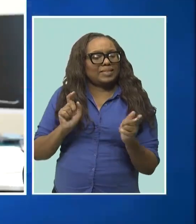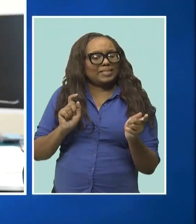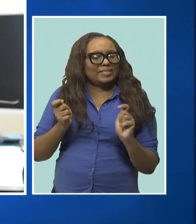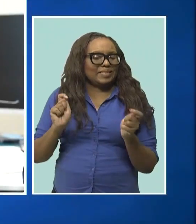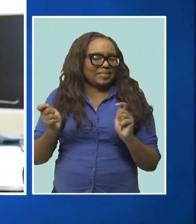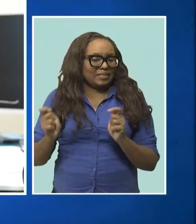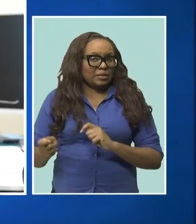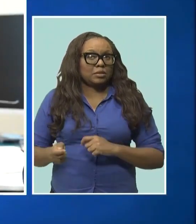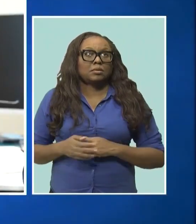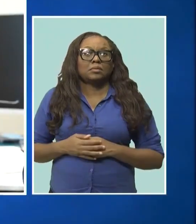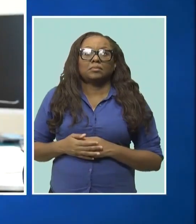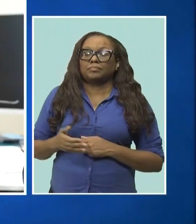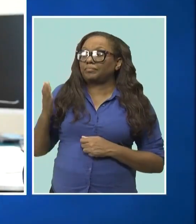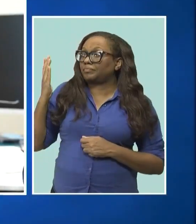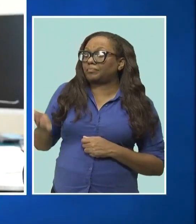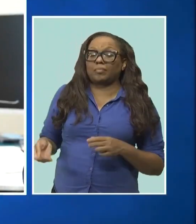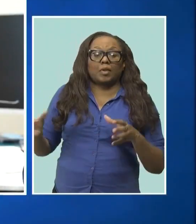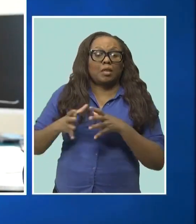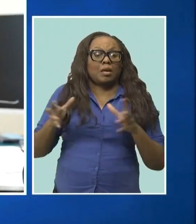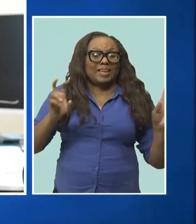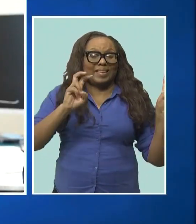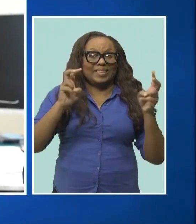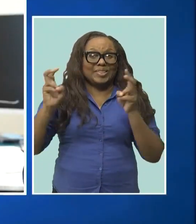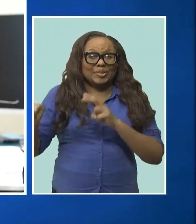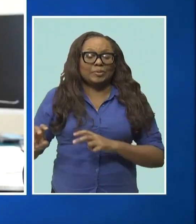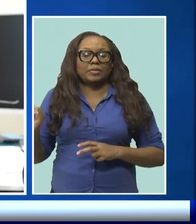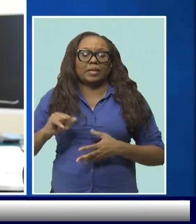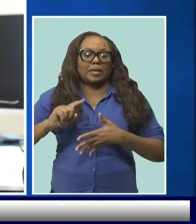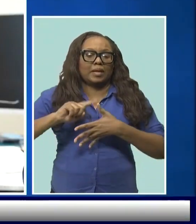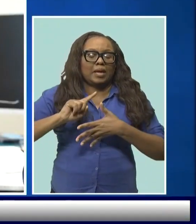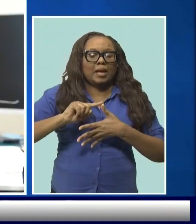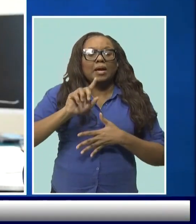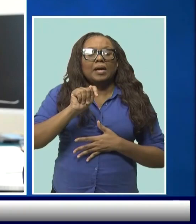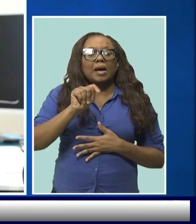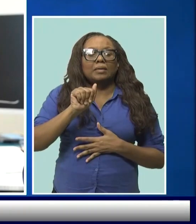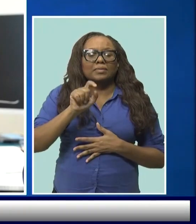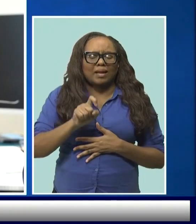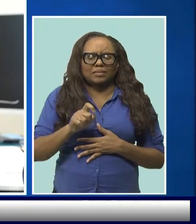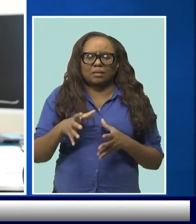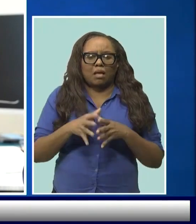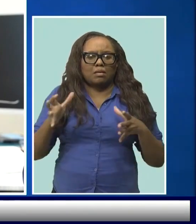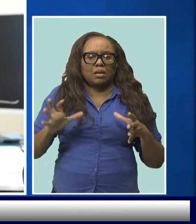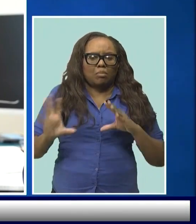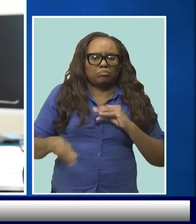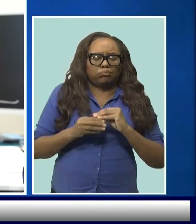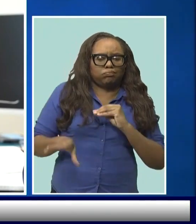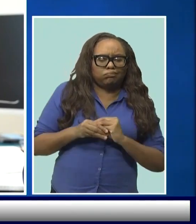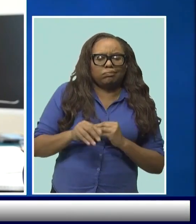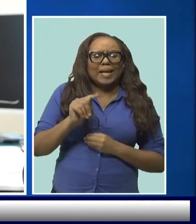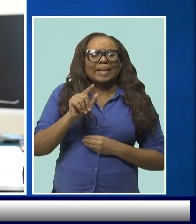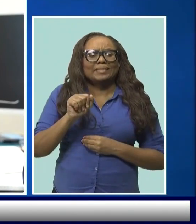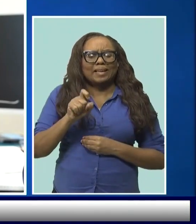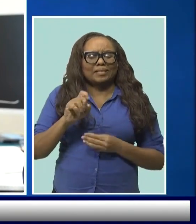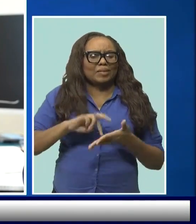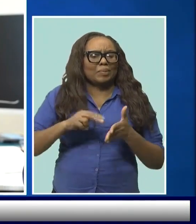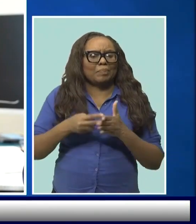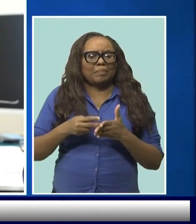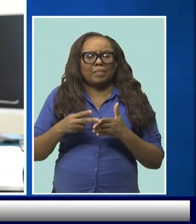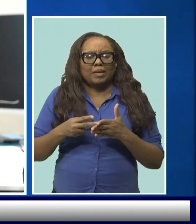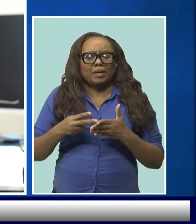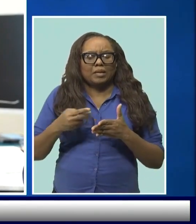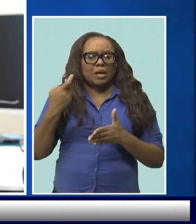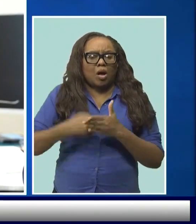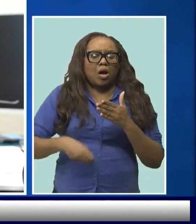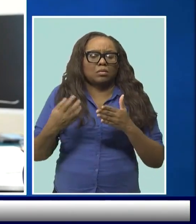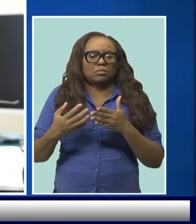The issues or the things that we've seen with the taxation rates, which we do know is forcing the Caribbean, the price of travel up, is the point-to